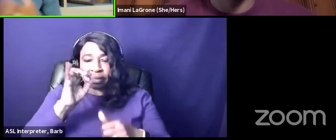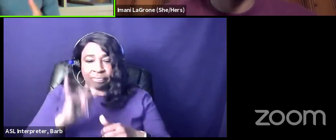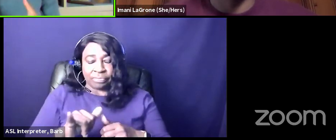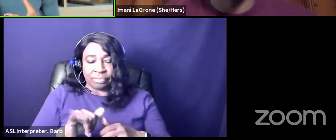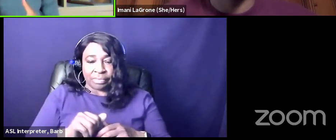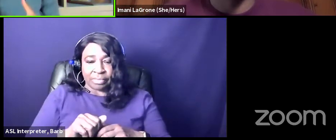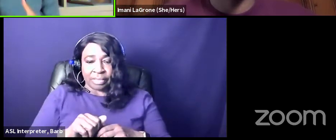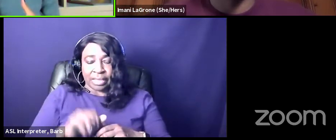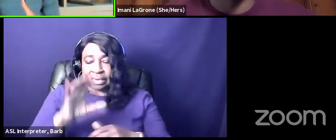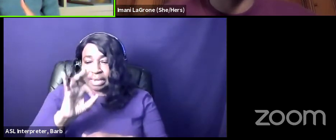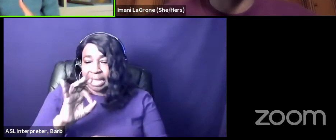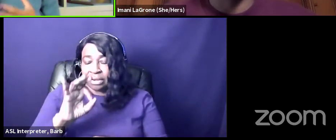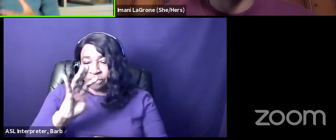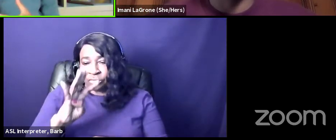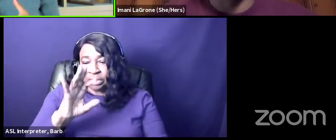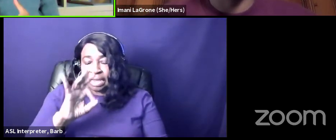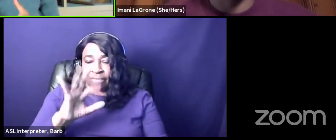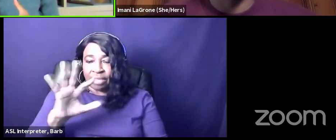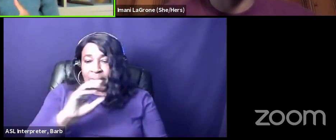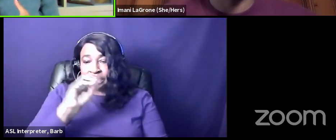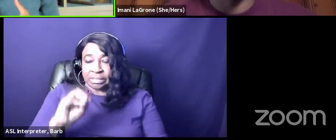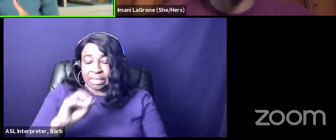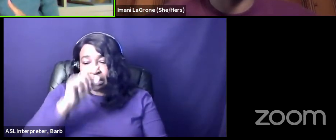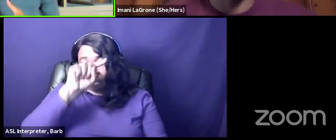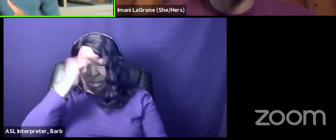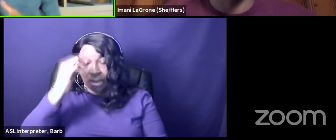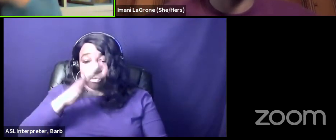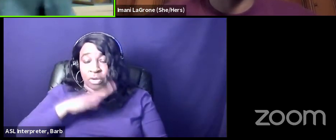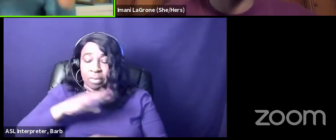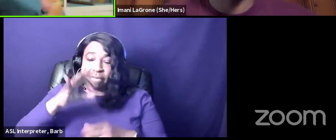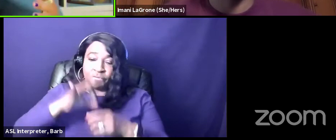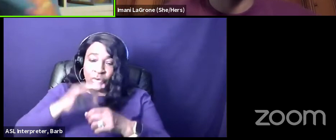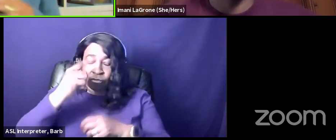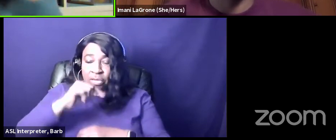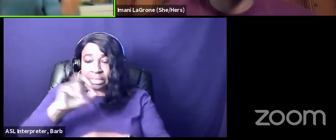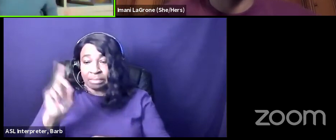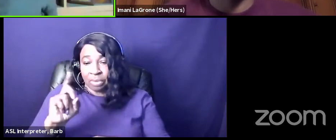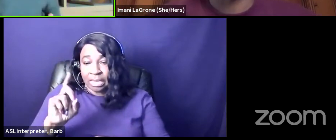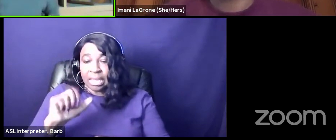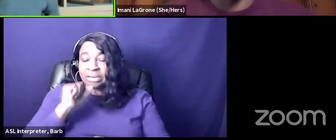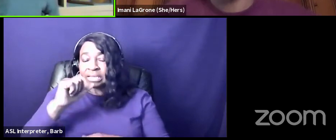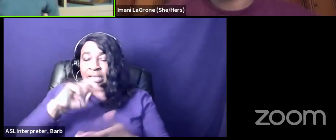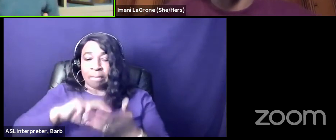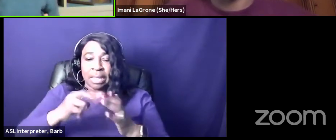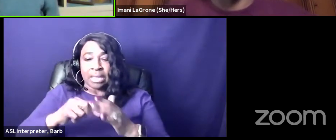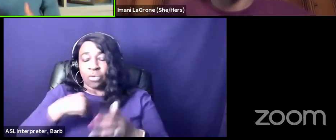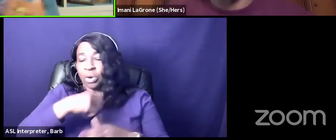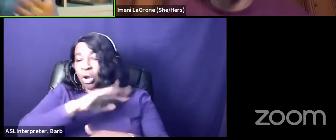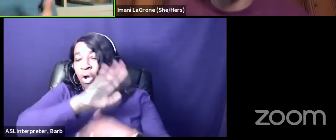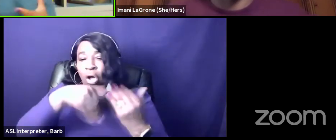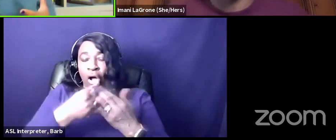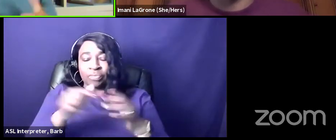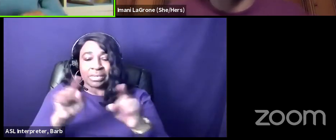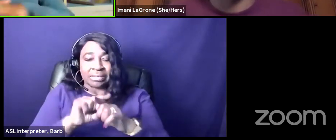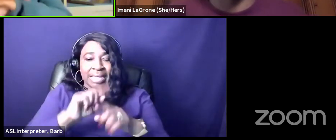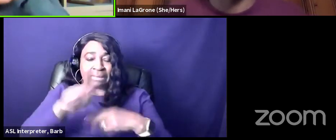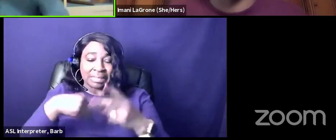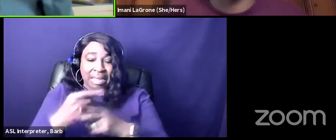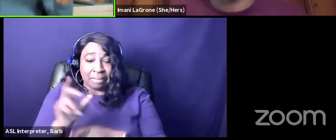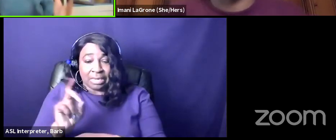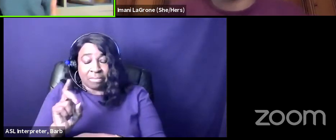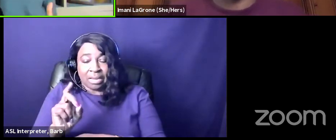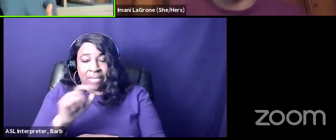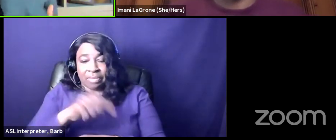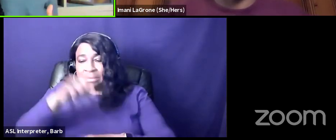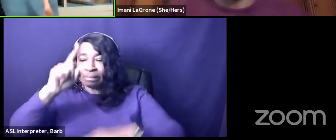before 95 of you know black women vote for the democratic party that doesn't mean that we're all the same type of democrat they're all different types of blue so